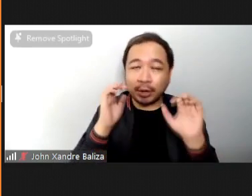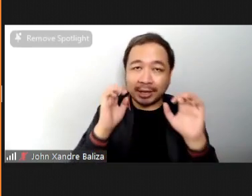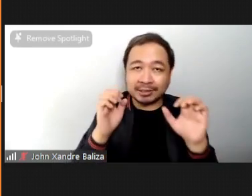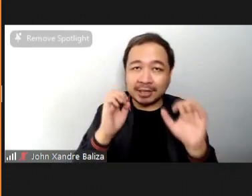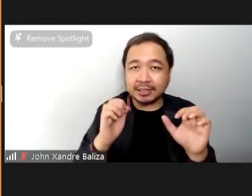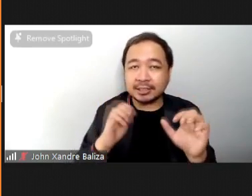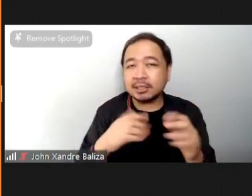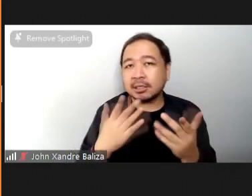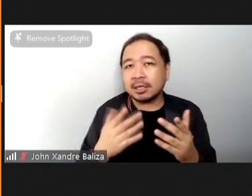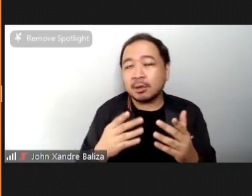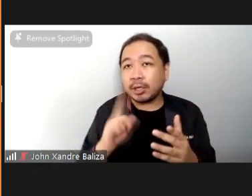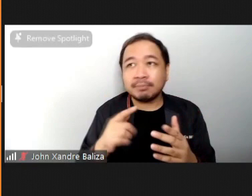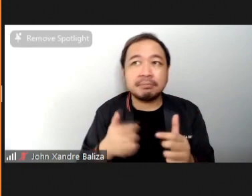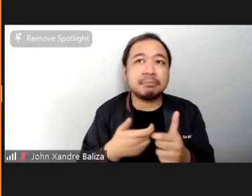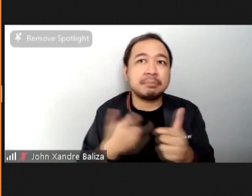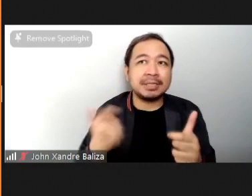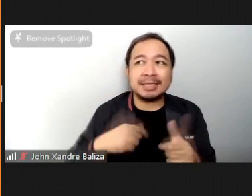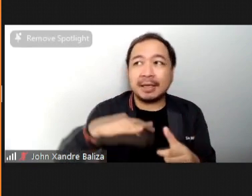advantage of